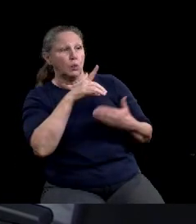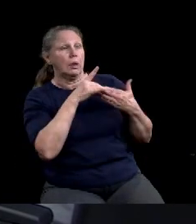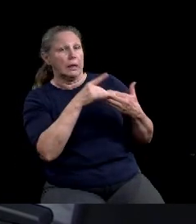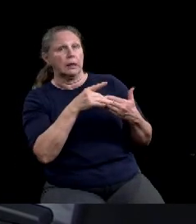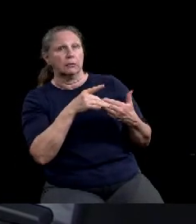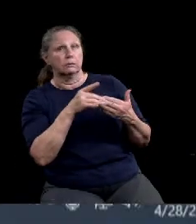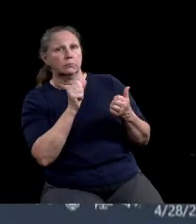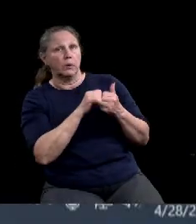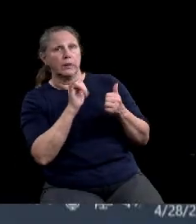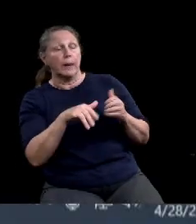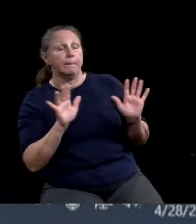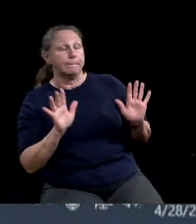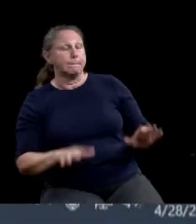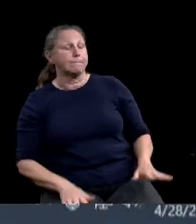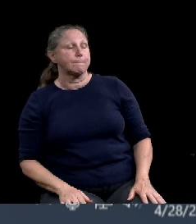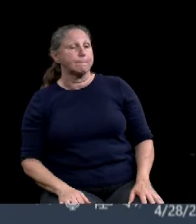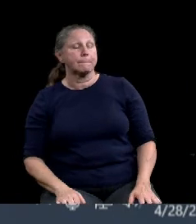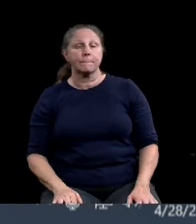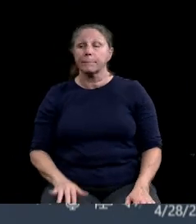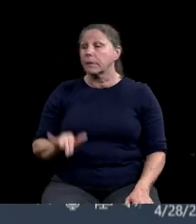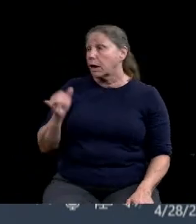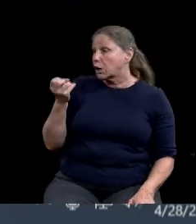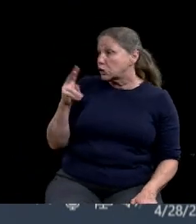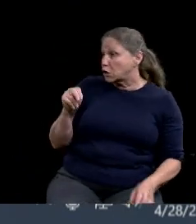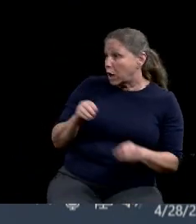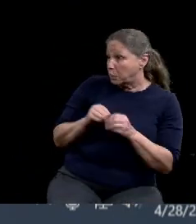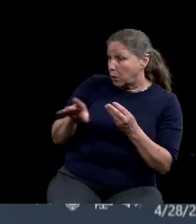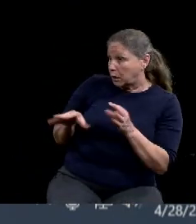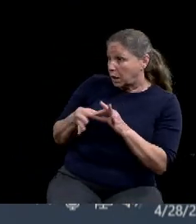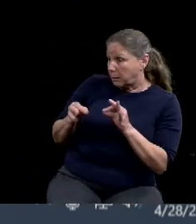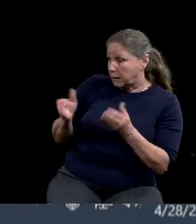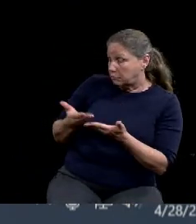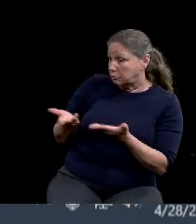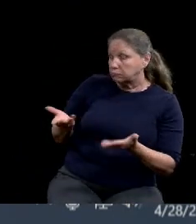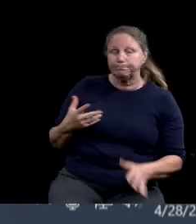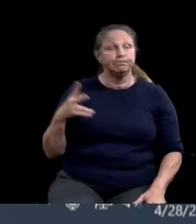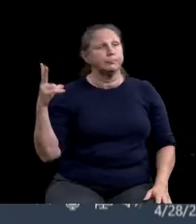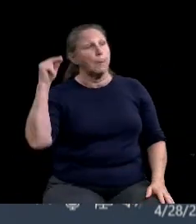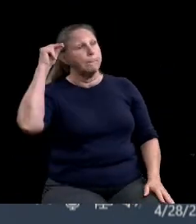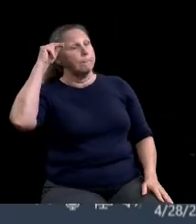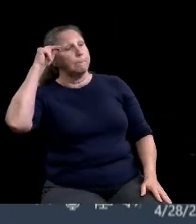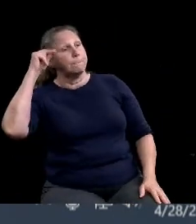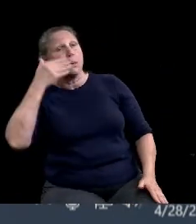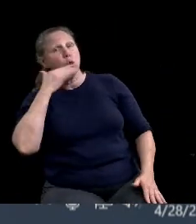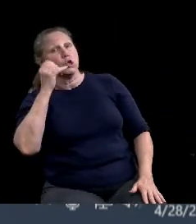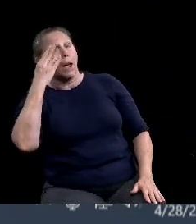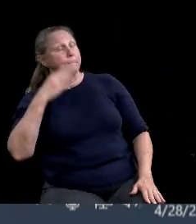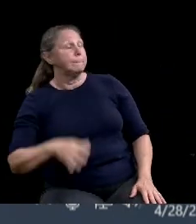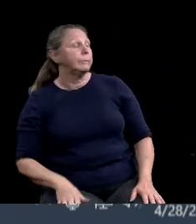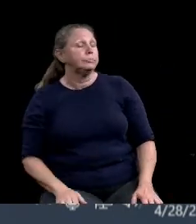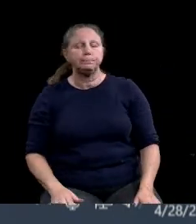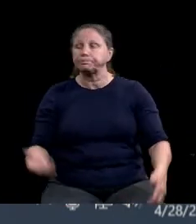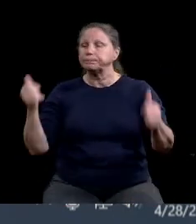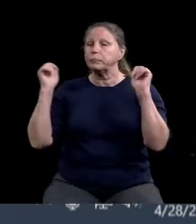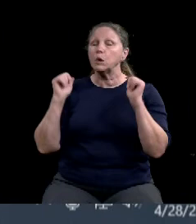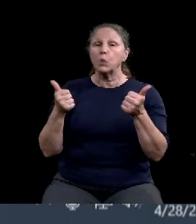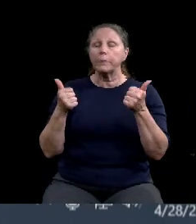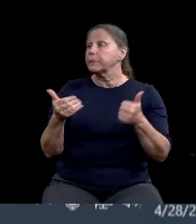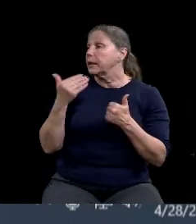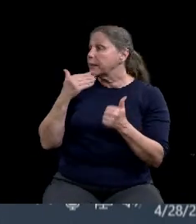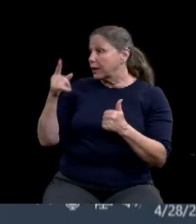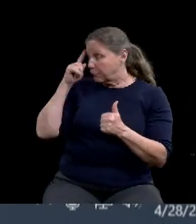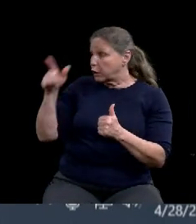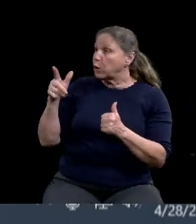anything, any further questions? Nope. Good job. Okay. Great. Uh, well, thank you all for those great comments. And I, I too want to praise